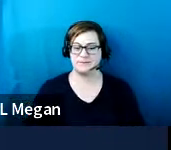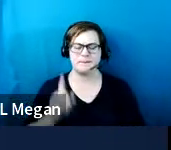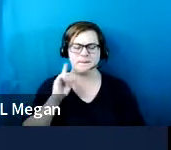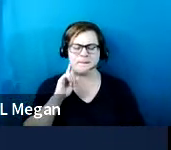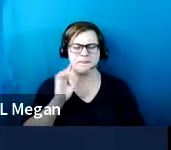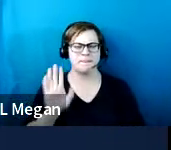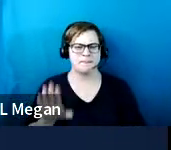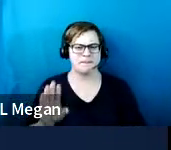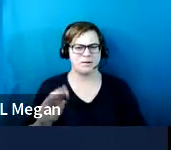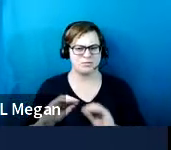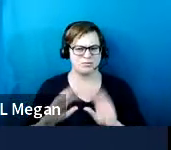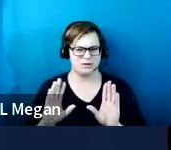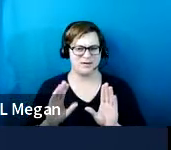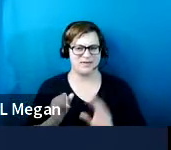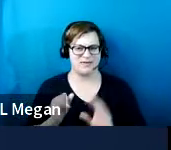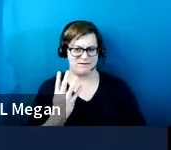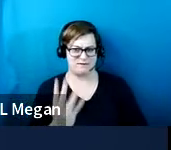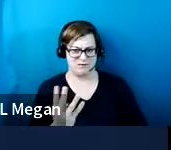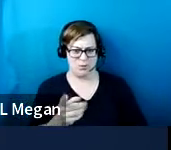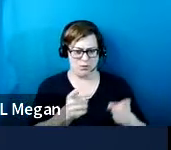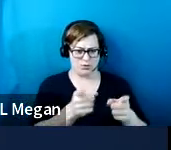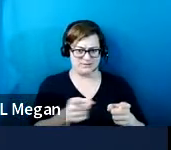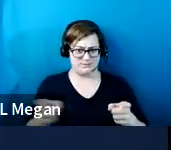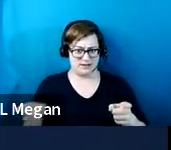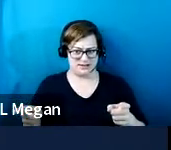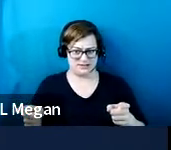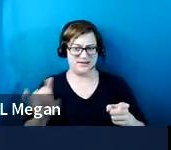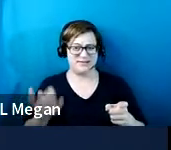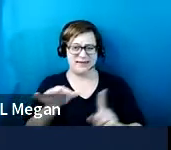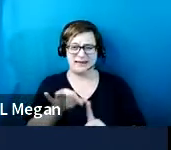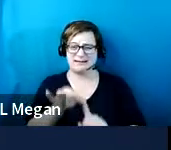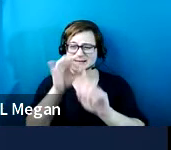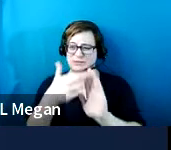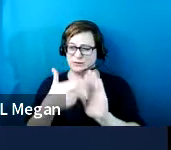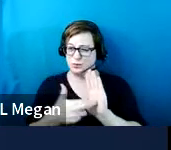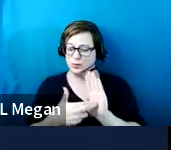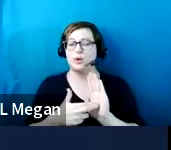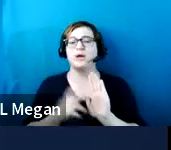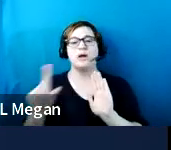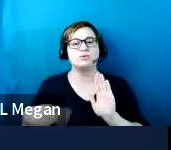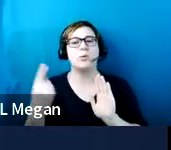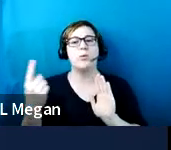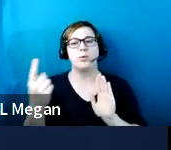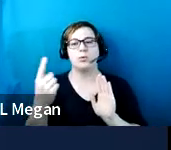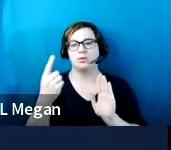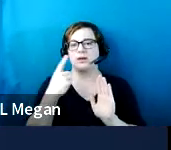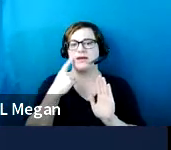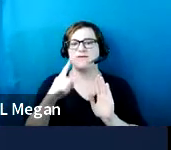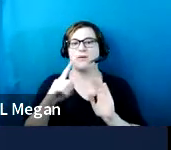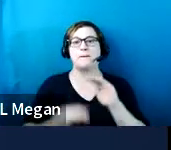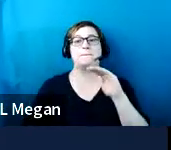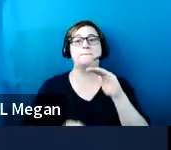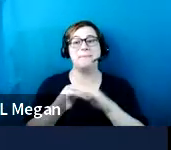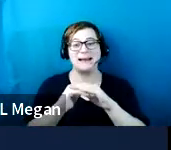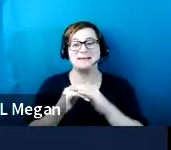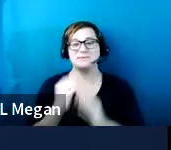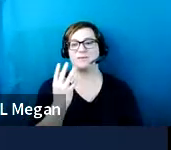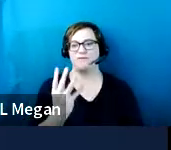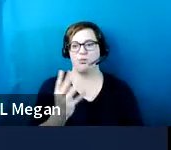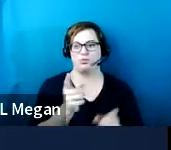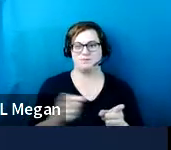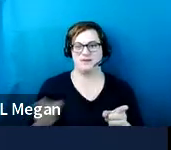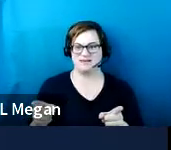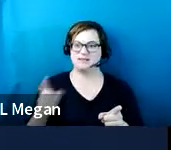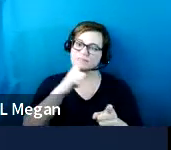just to be clear that four space exception that really only applies when there is a maximum of four spaces on the